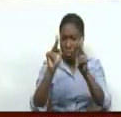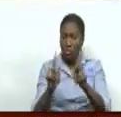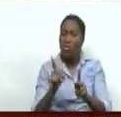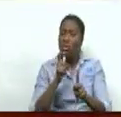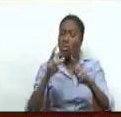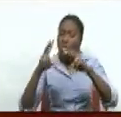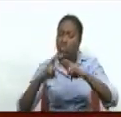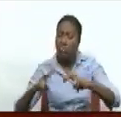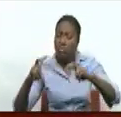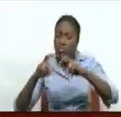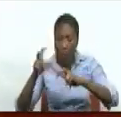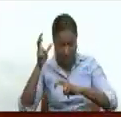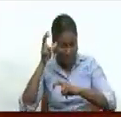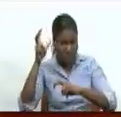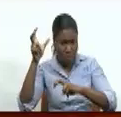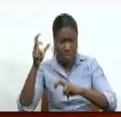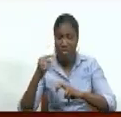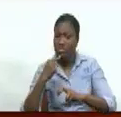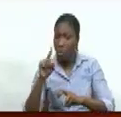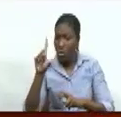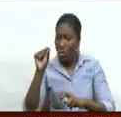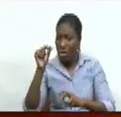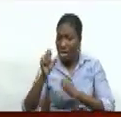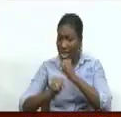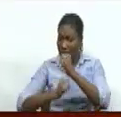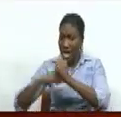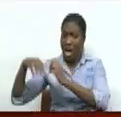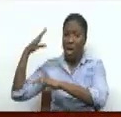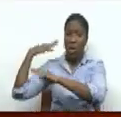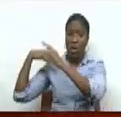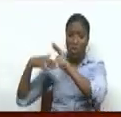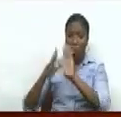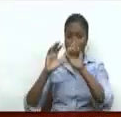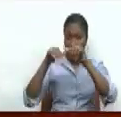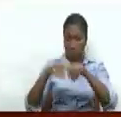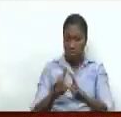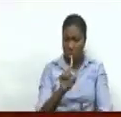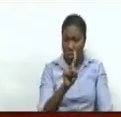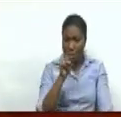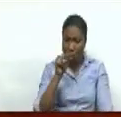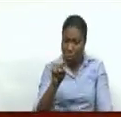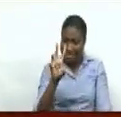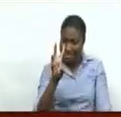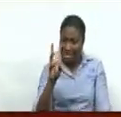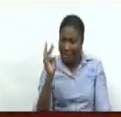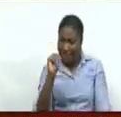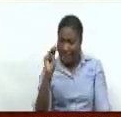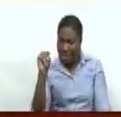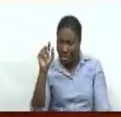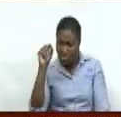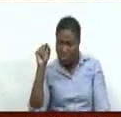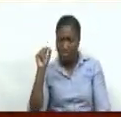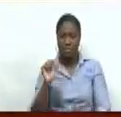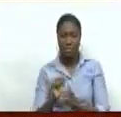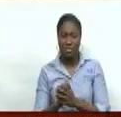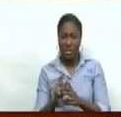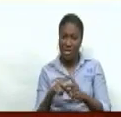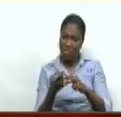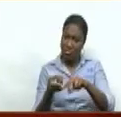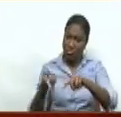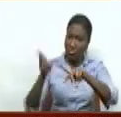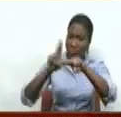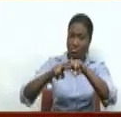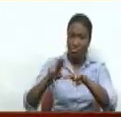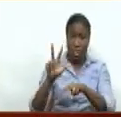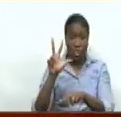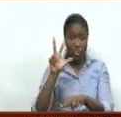noted 20 years ago the sea level rise was 1.6 millimeters. In 2019, it rose to 3 millimeters. The problem